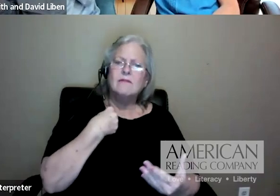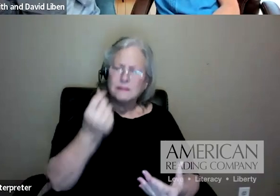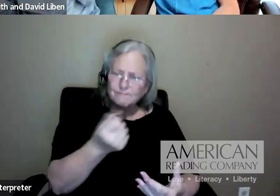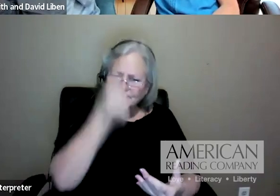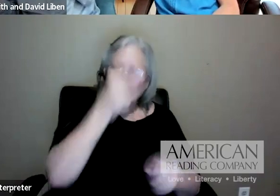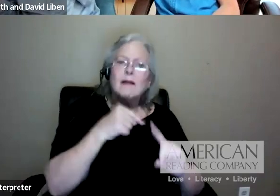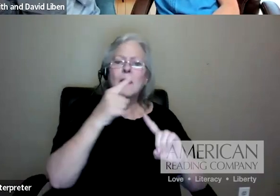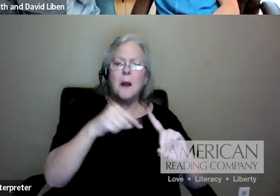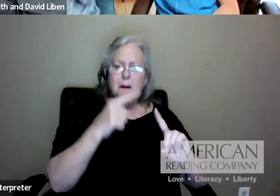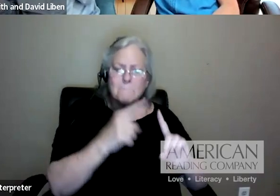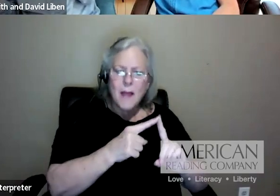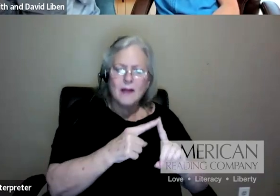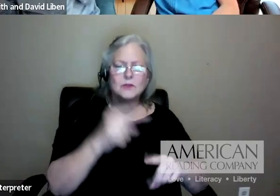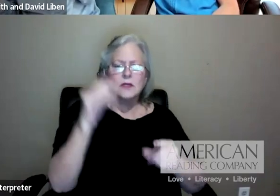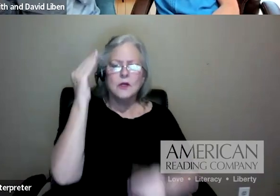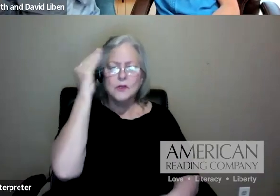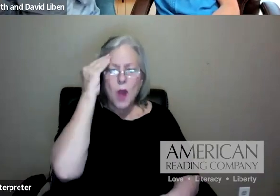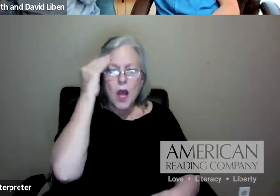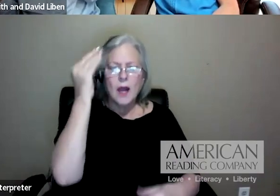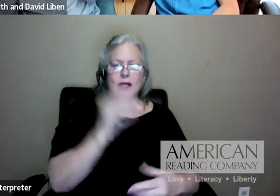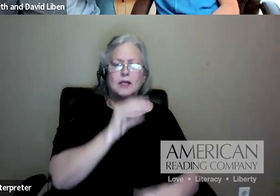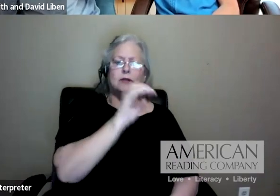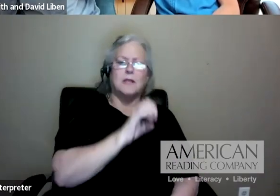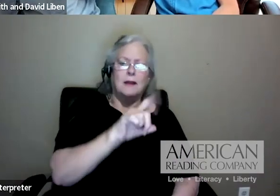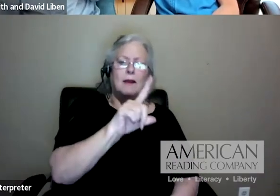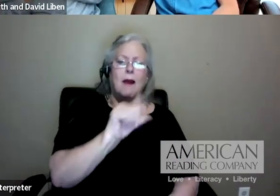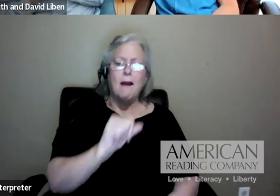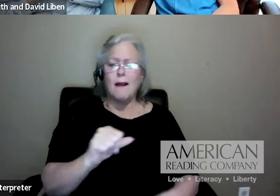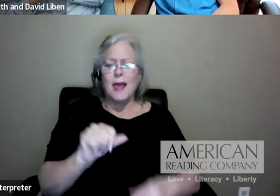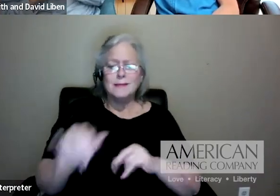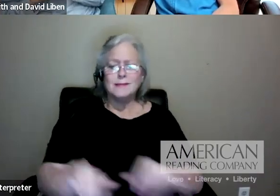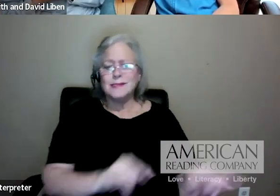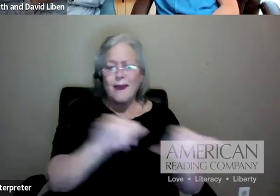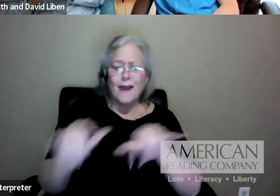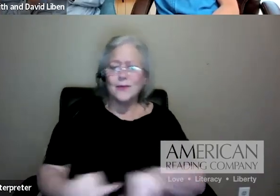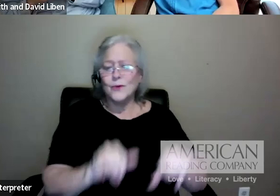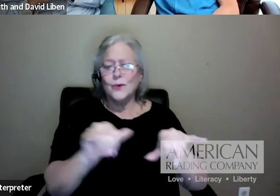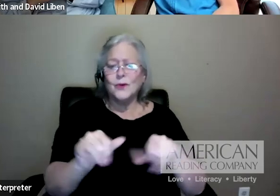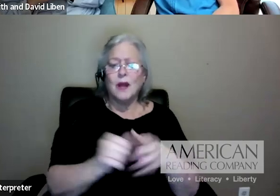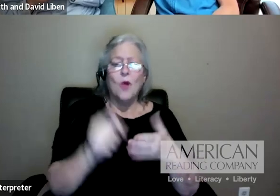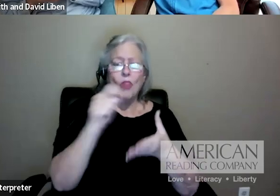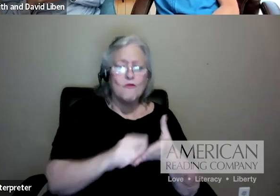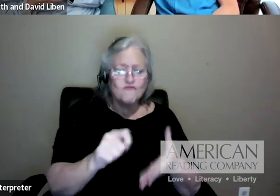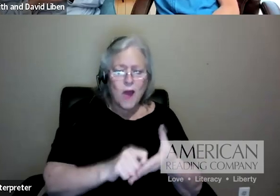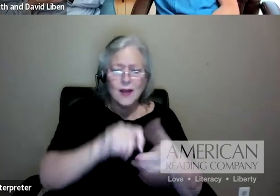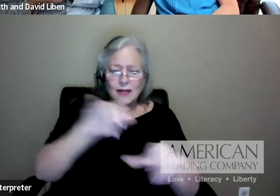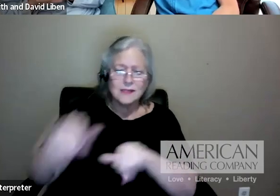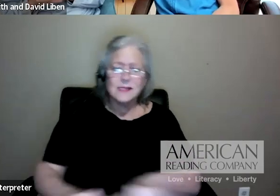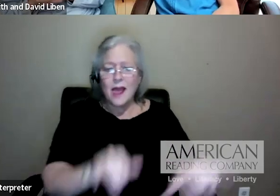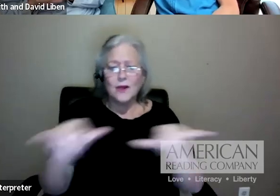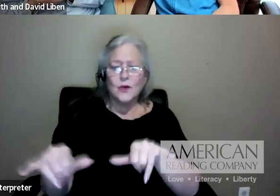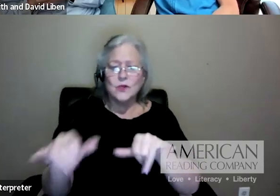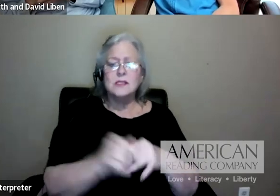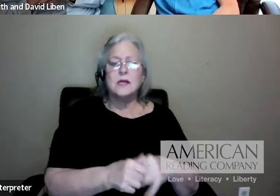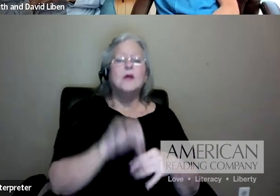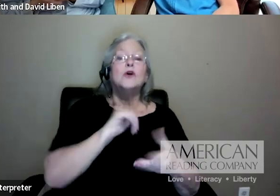writing standard that serve as an anchor. So everybody's getting access to the banquet. And that's part of what Sue's talking